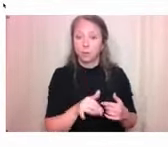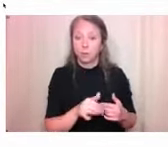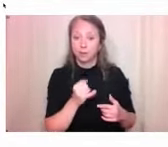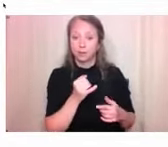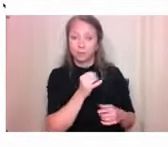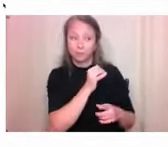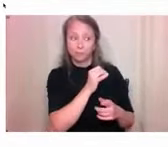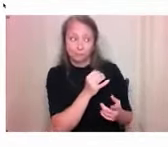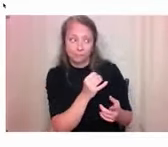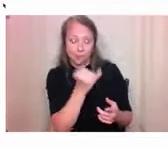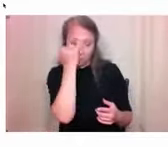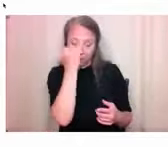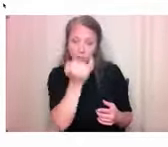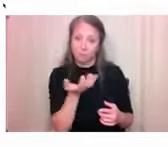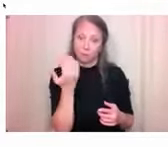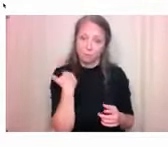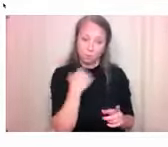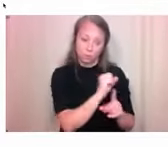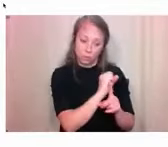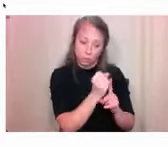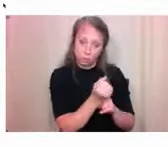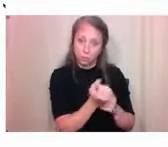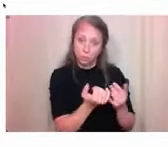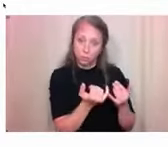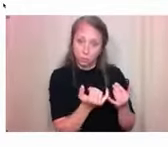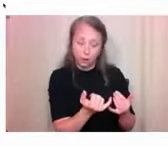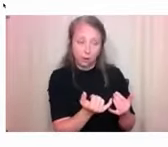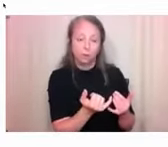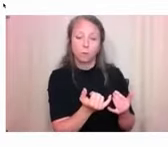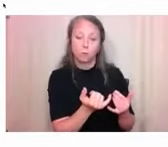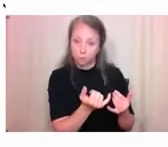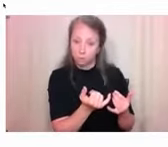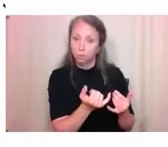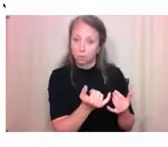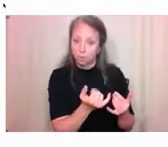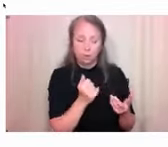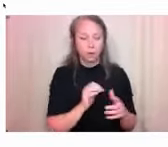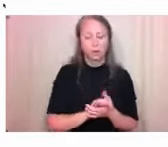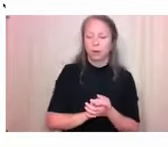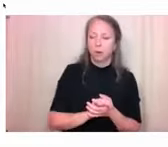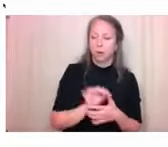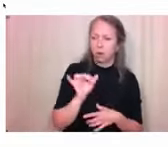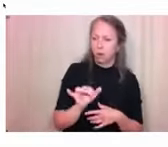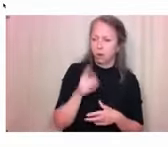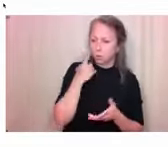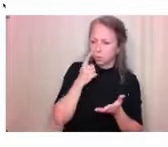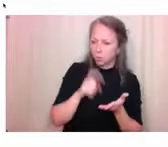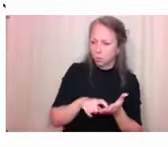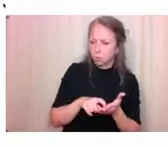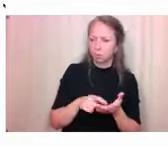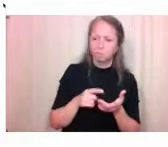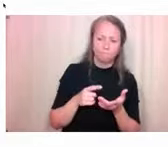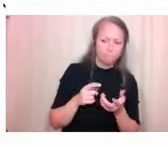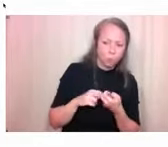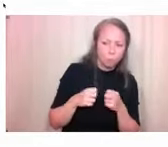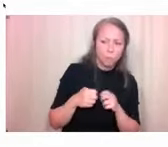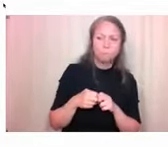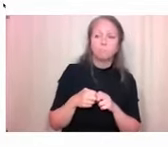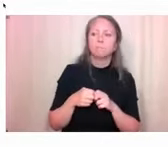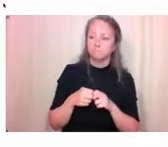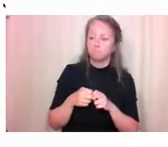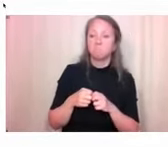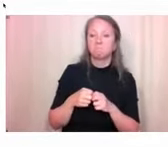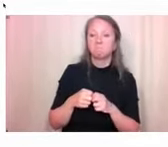that's happening and using it to your advantage to make change and enact a difference, which is really awesome.